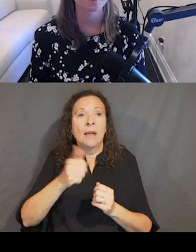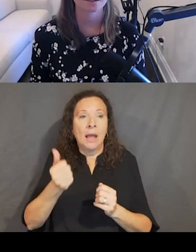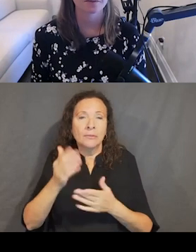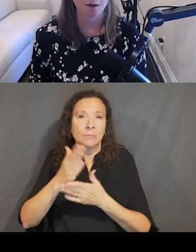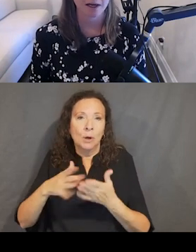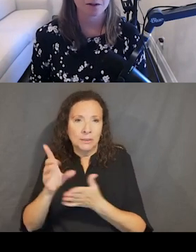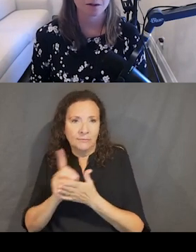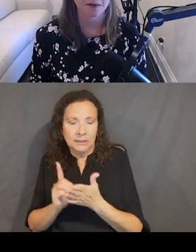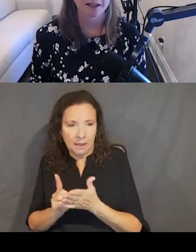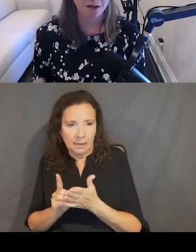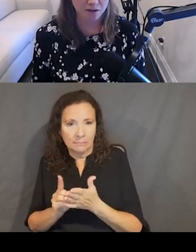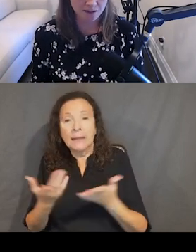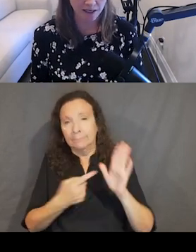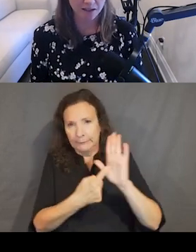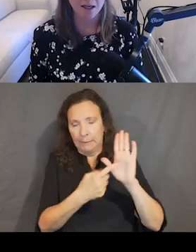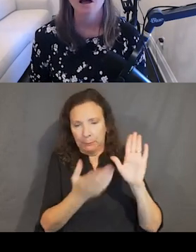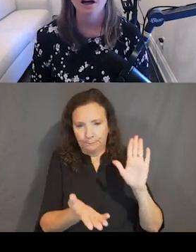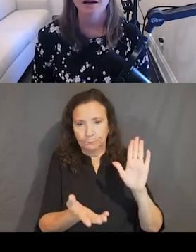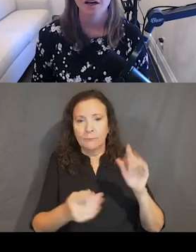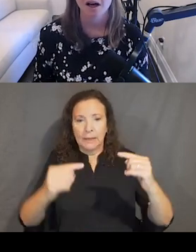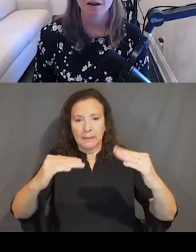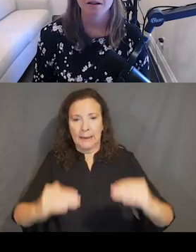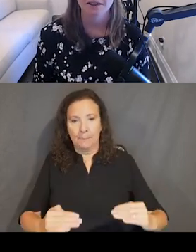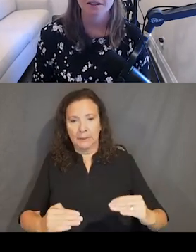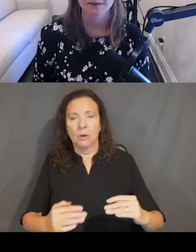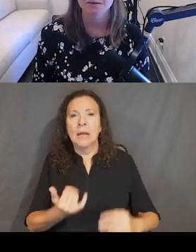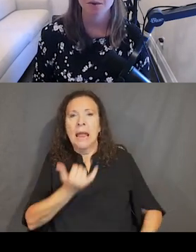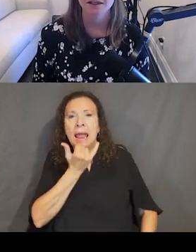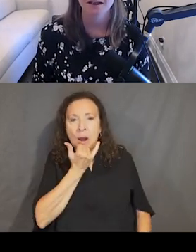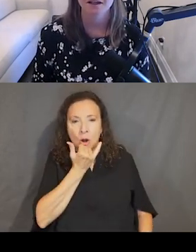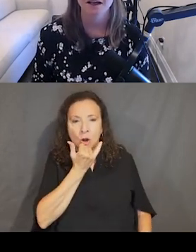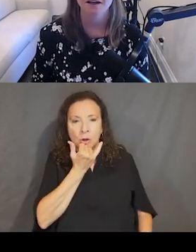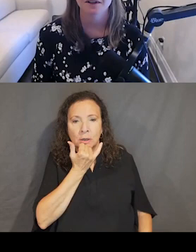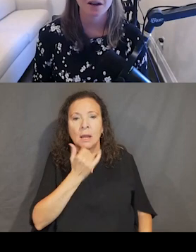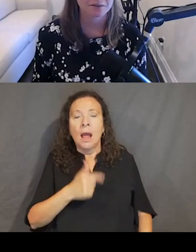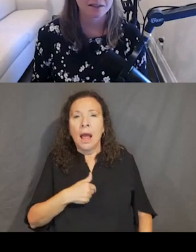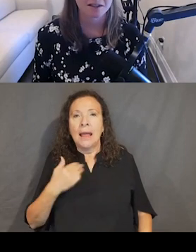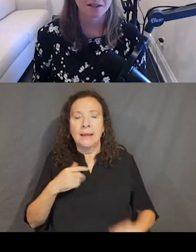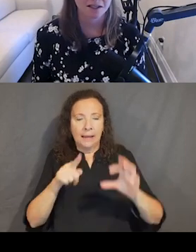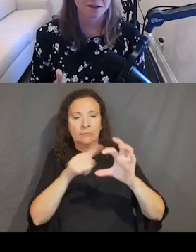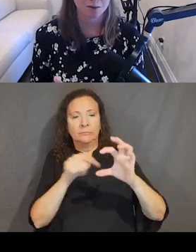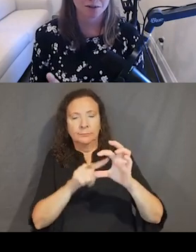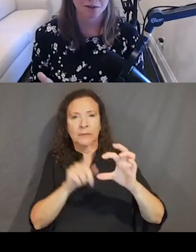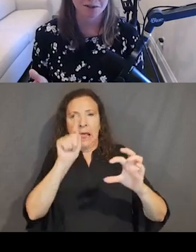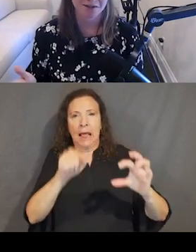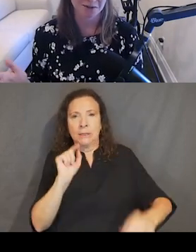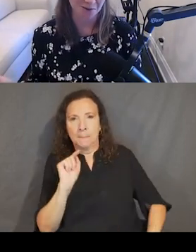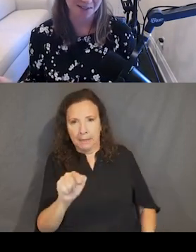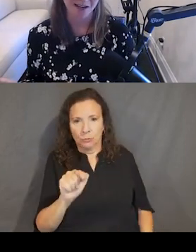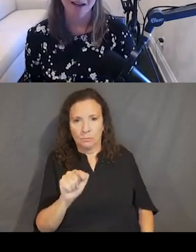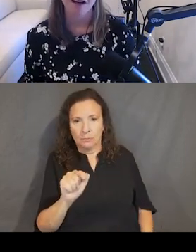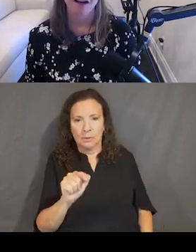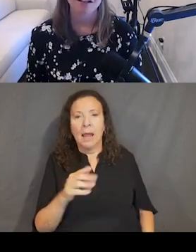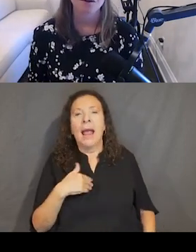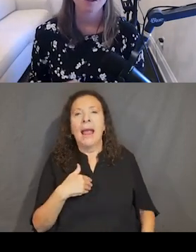example, on screen, if we go back to my error state, I have an icon of an exclamation point and I have an error message that says postal code is too